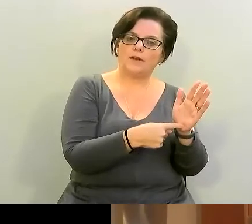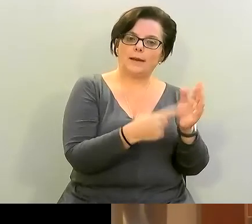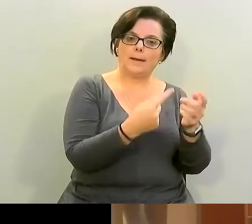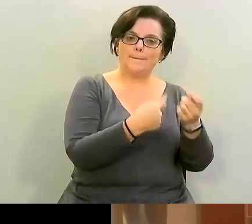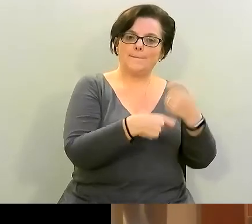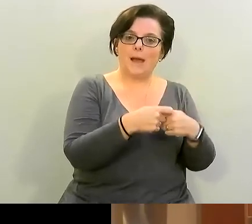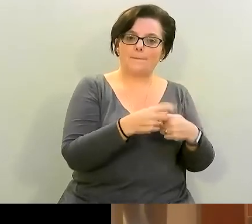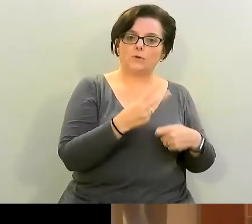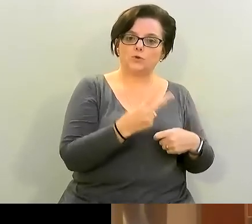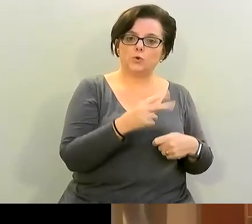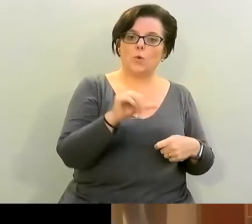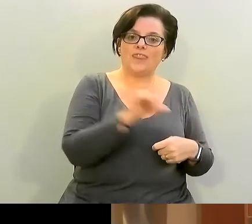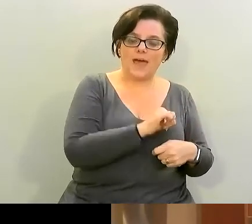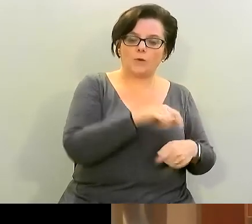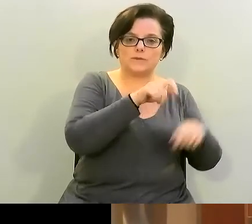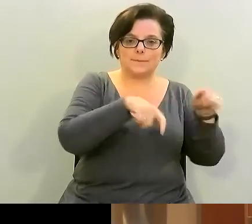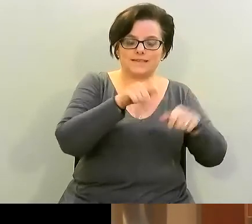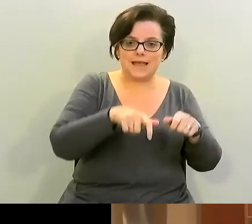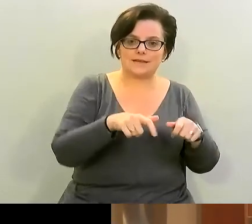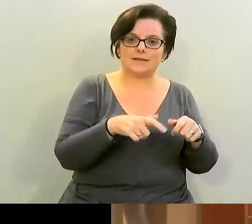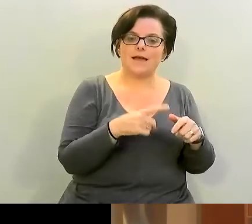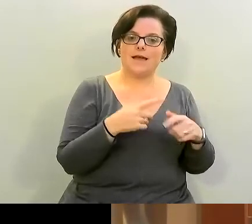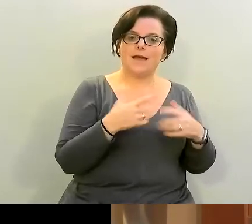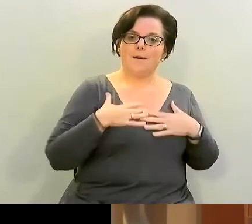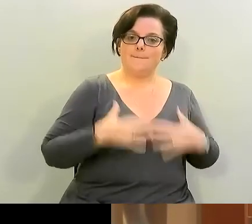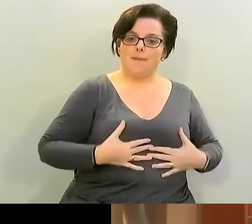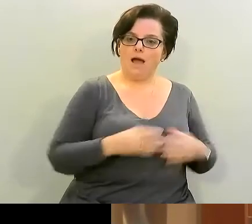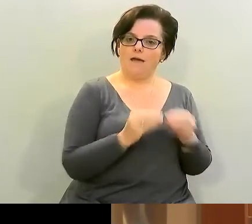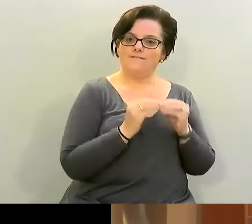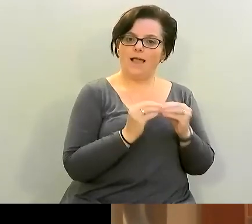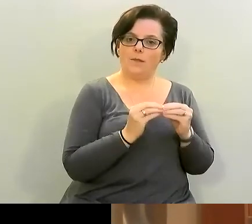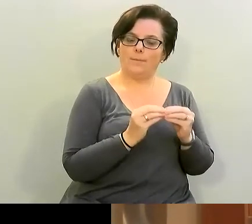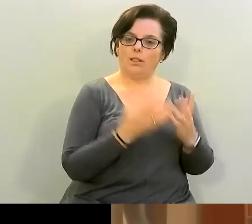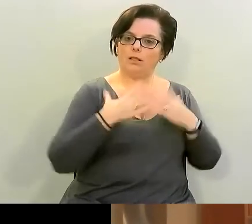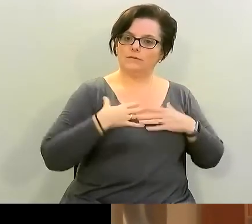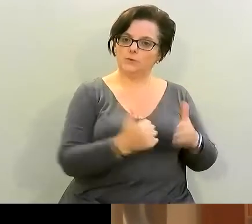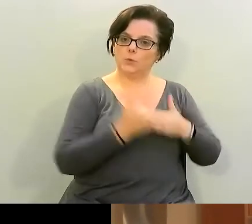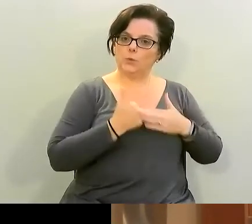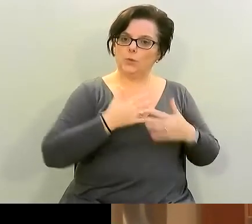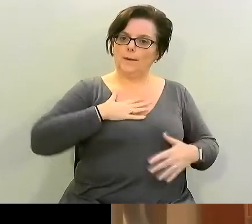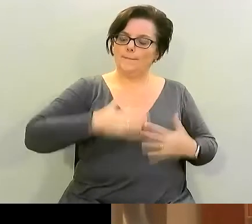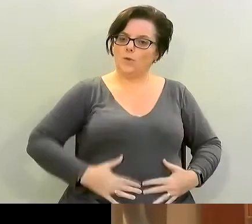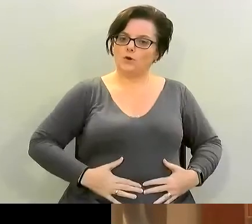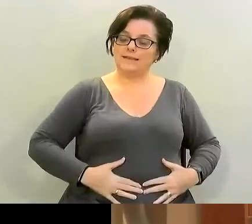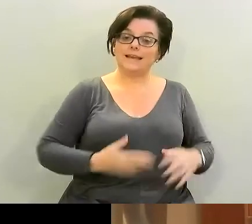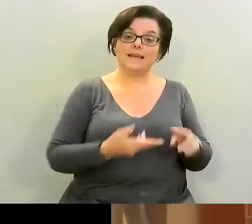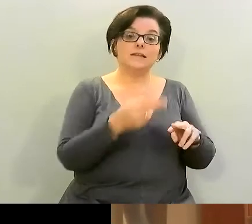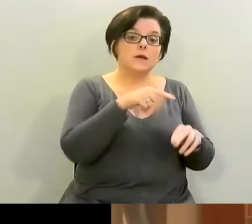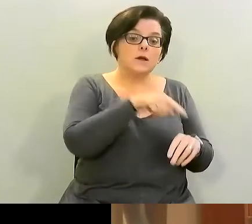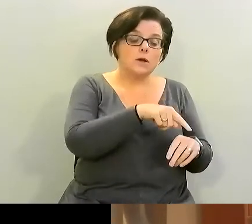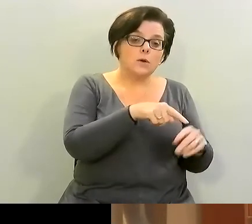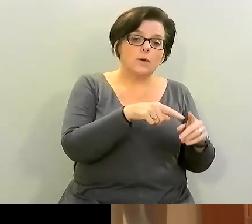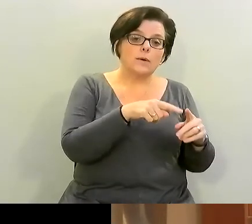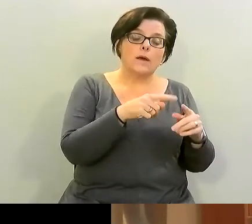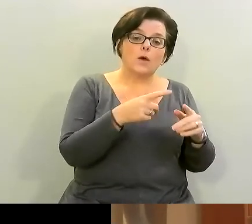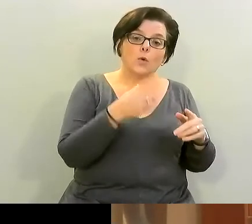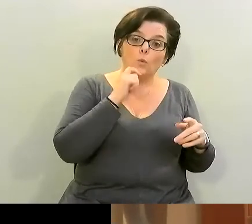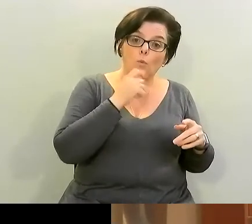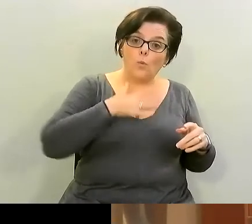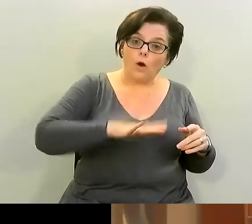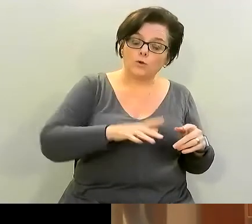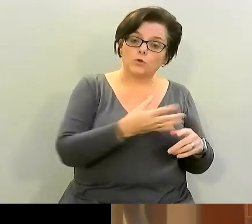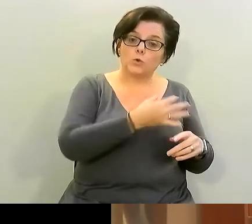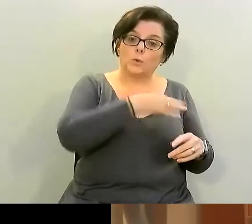percent more bioactive bioavailable to your brain and your body so if you're going to benefit from turmeric from being an antioxidant